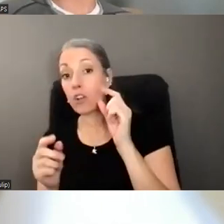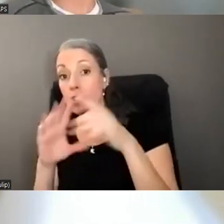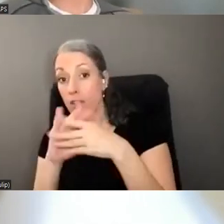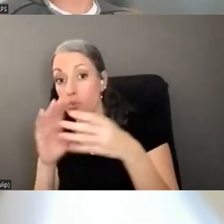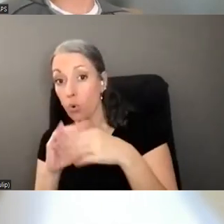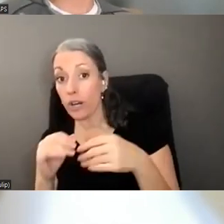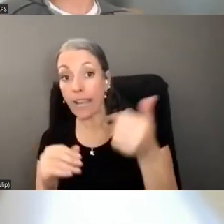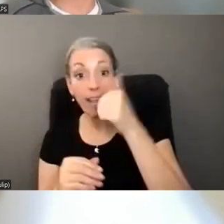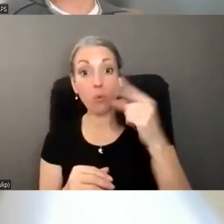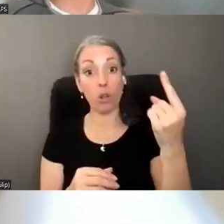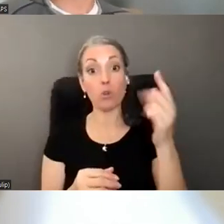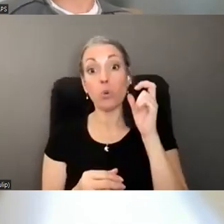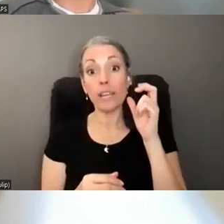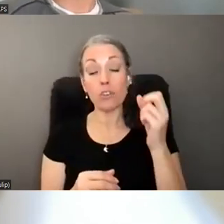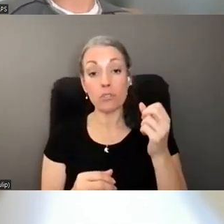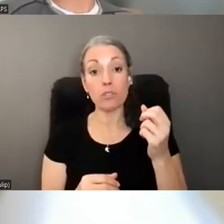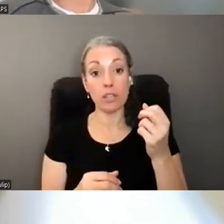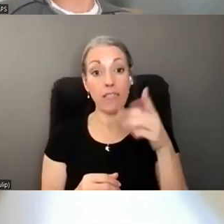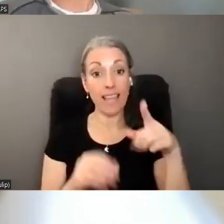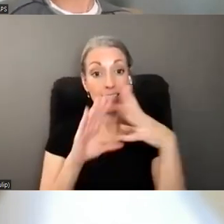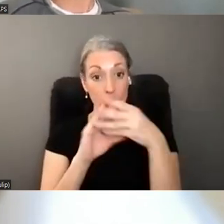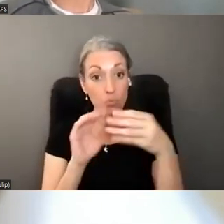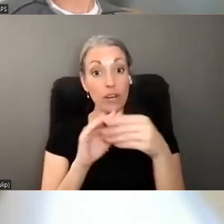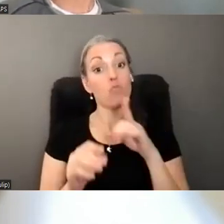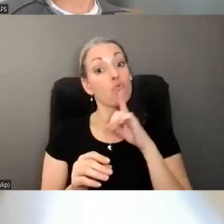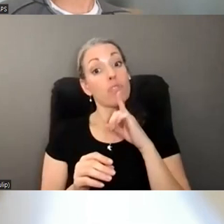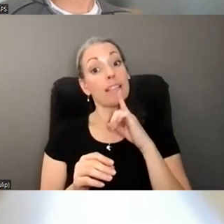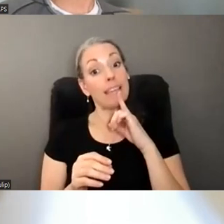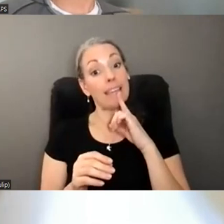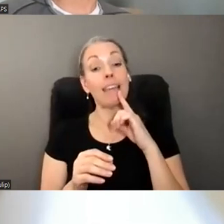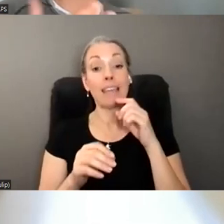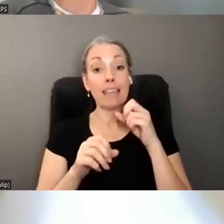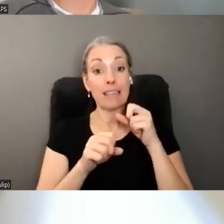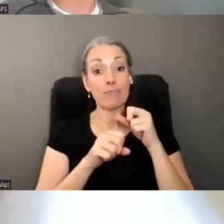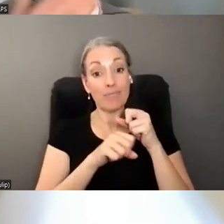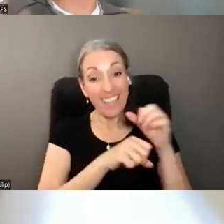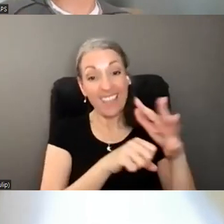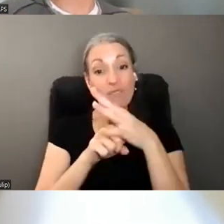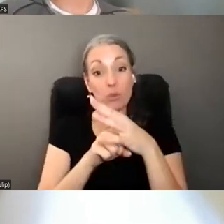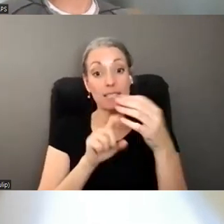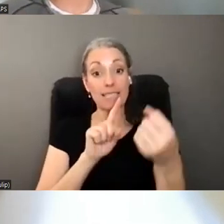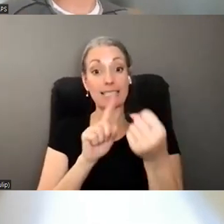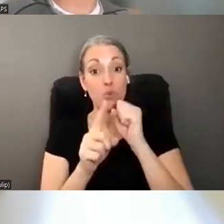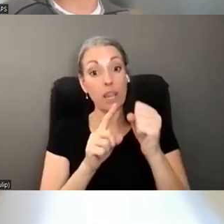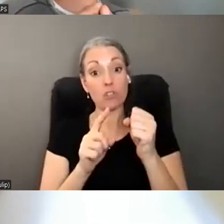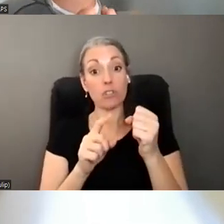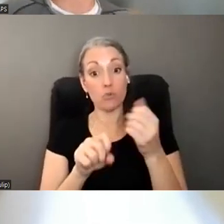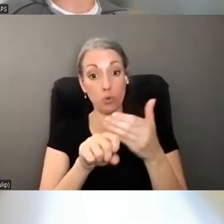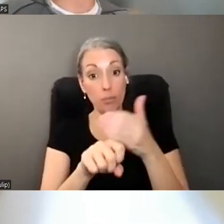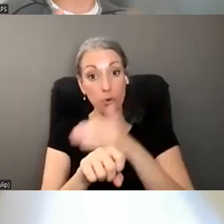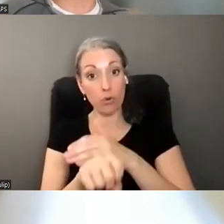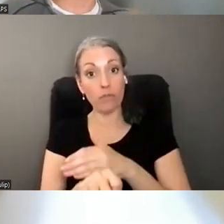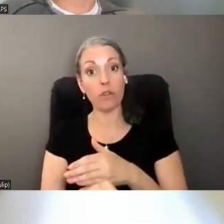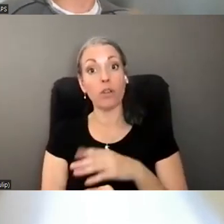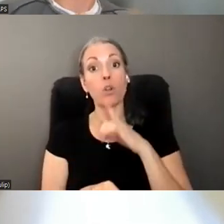to whoever it needs to get in front of that really is the most effective situation because you know once a lot of this has happened we've gotten really